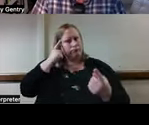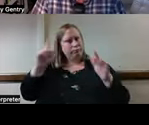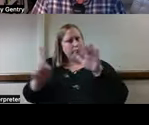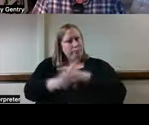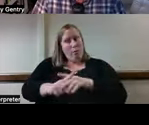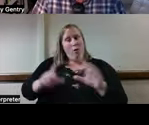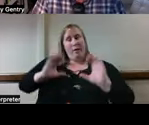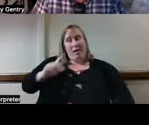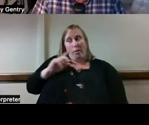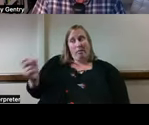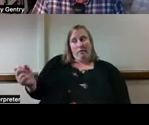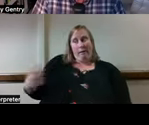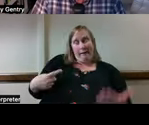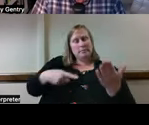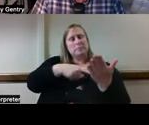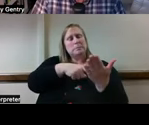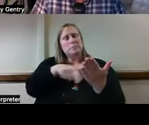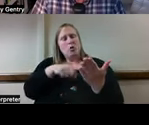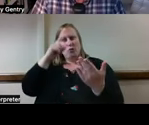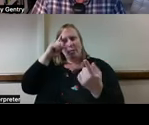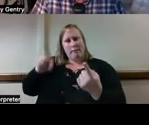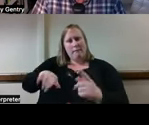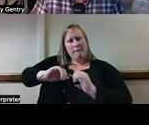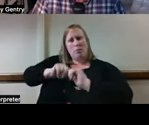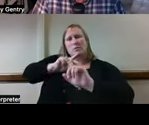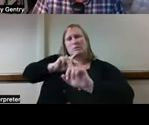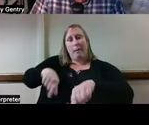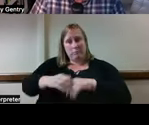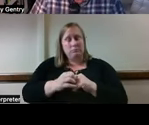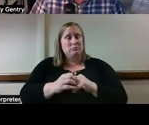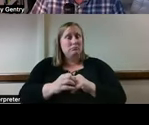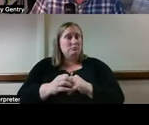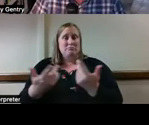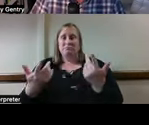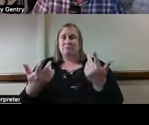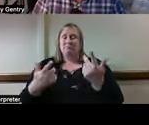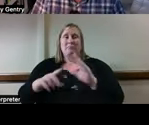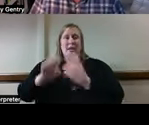client or in your own mind as you set them up. And all of them have ethical components.